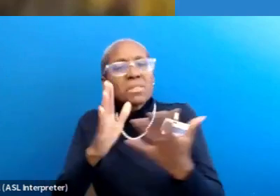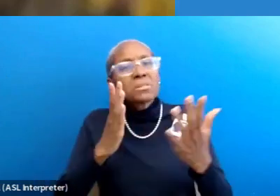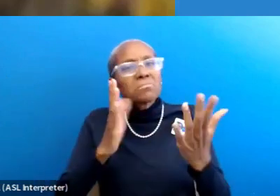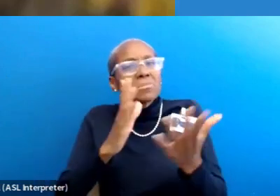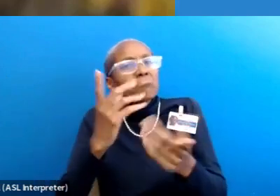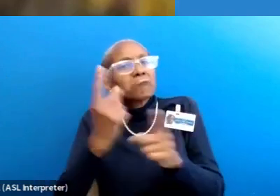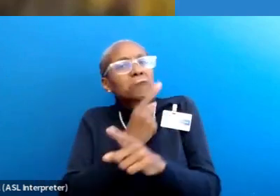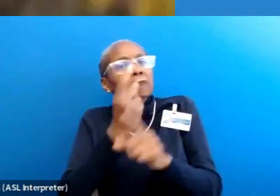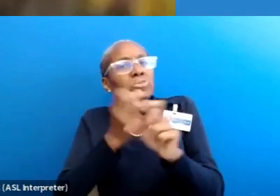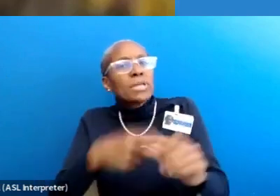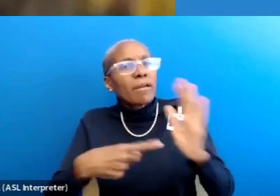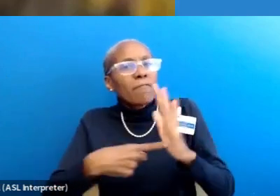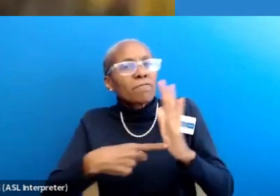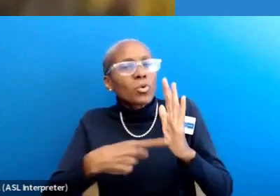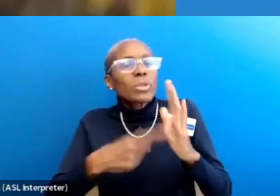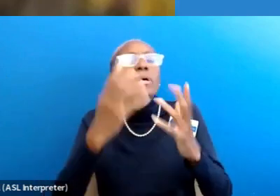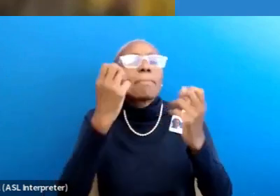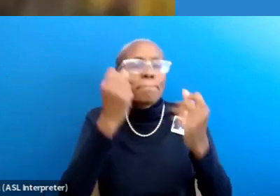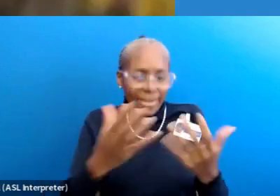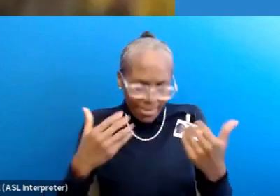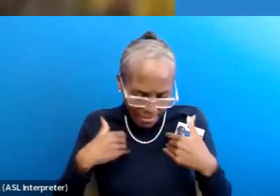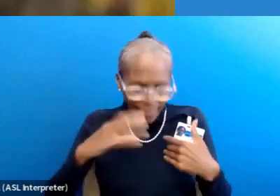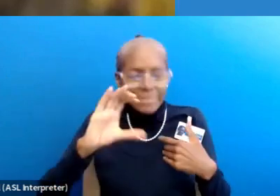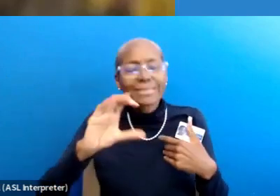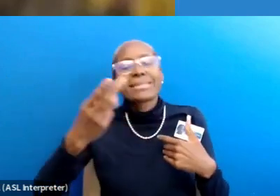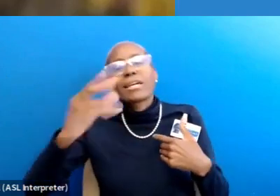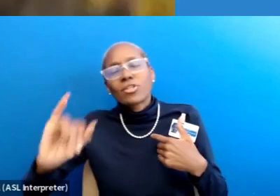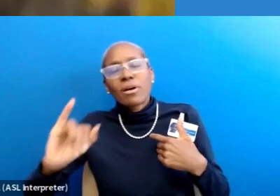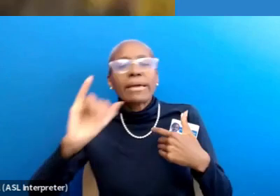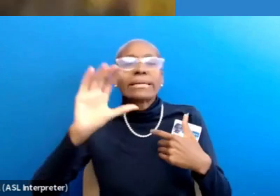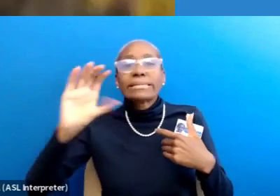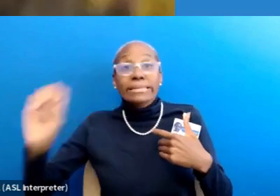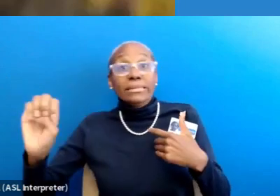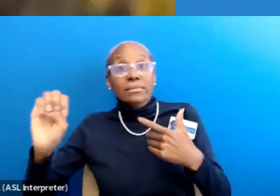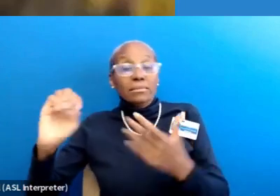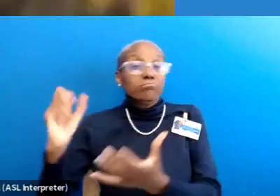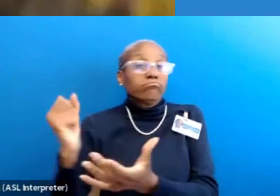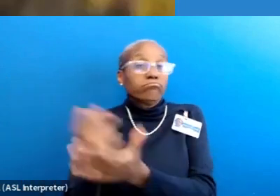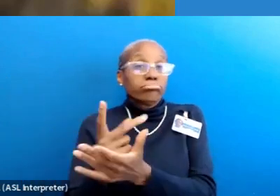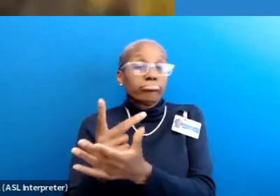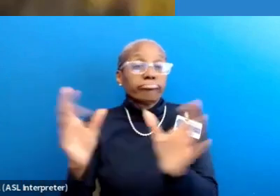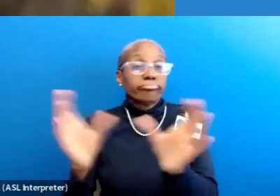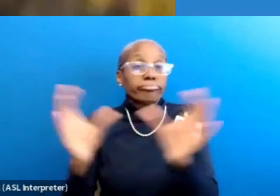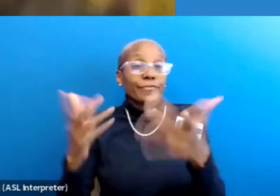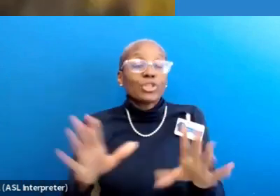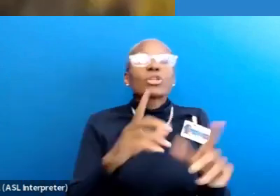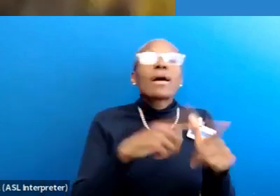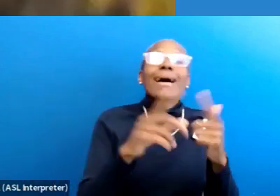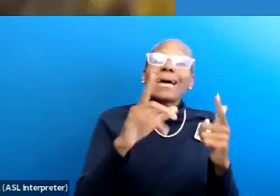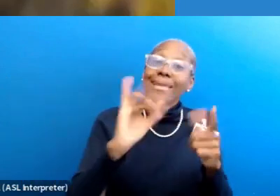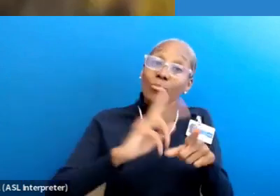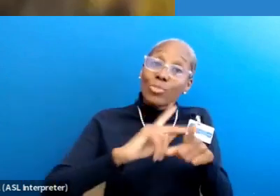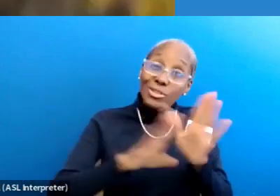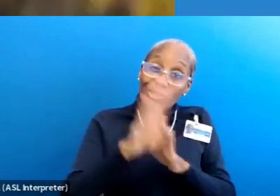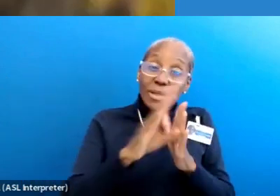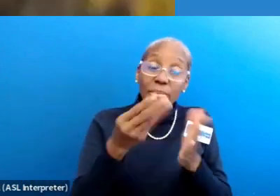And many of them do carry CCHI CE accreditation. And if your professional development budget